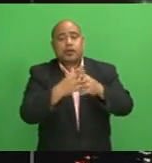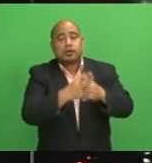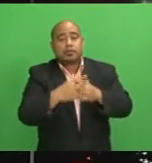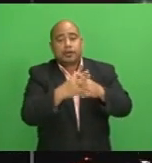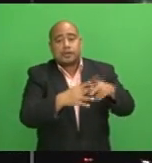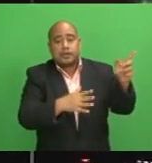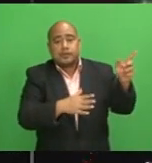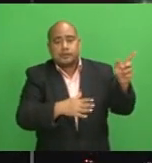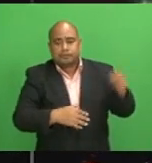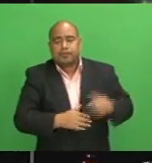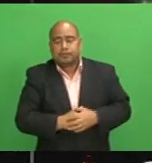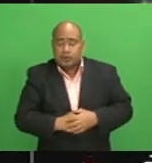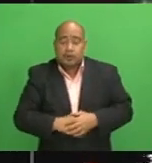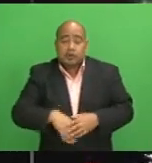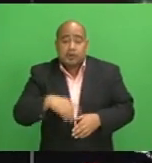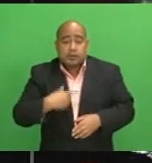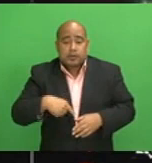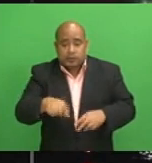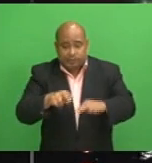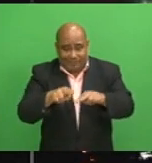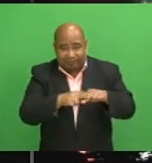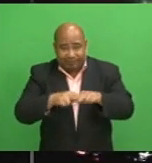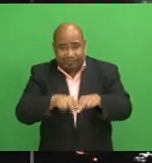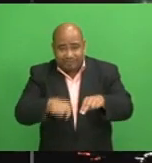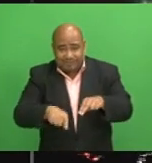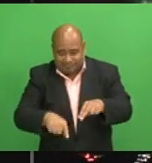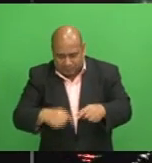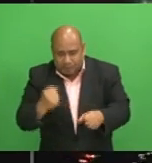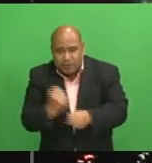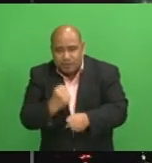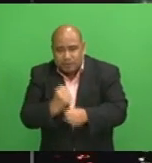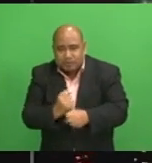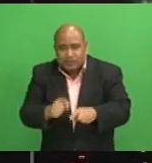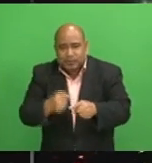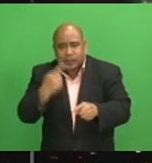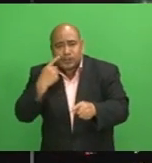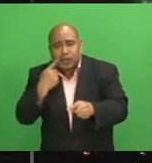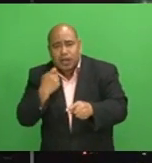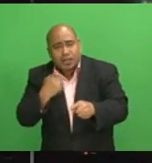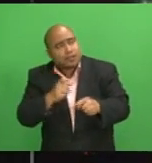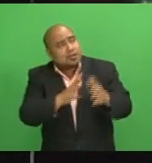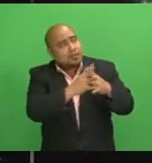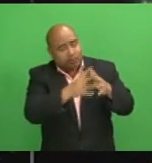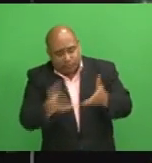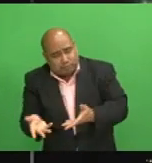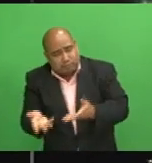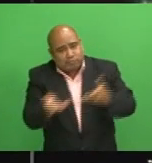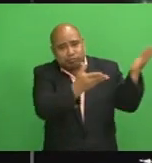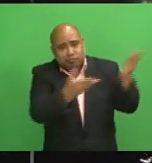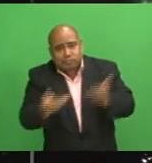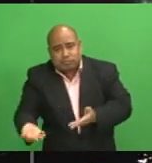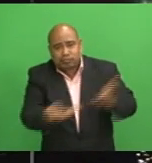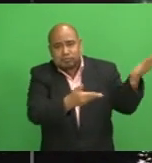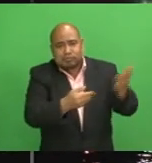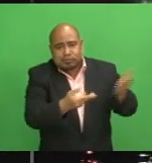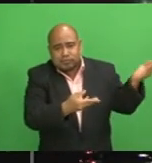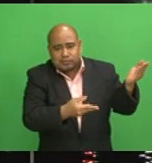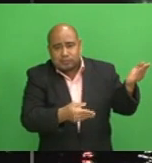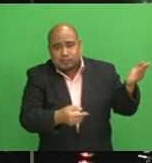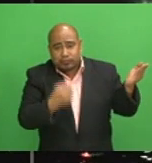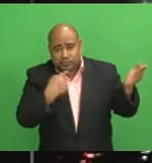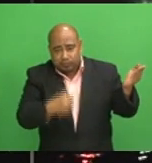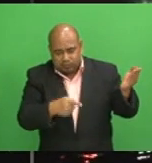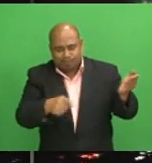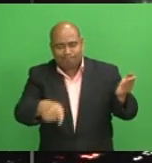shelves of American supermarkets. Up in Isawangai-Rendovo reports this is just one of many things expected to unfold